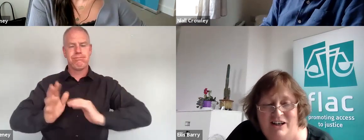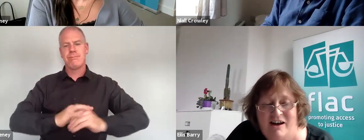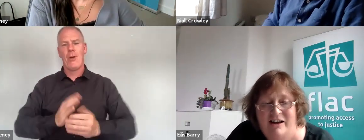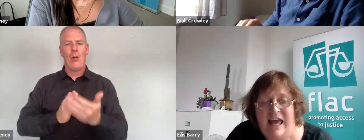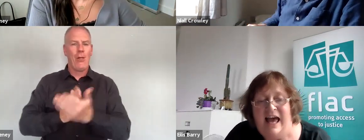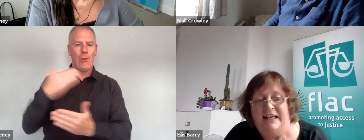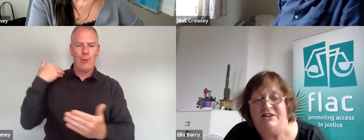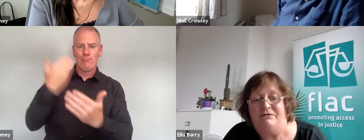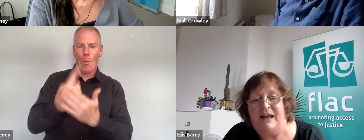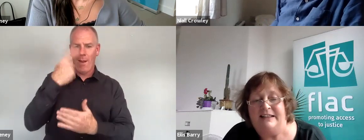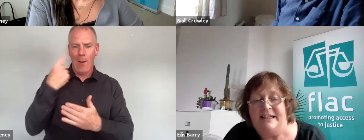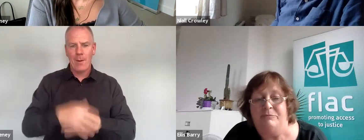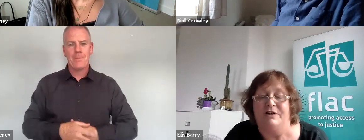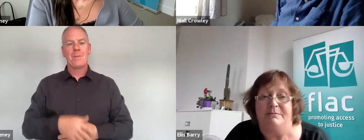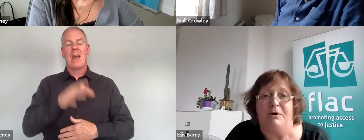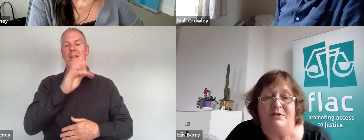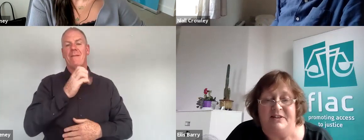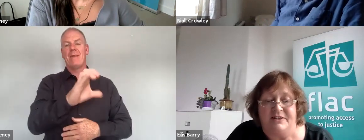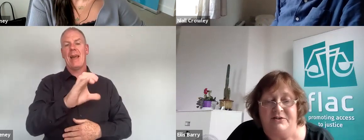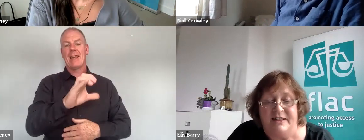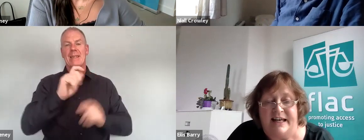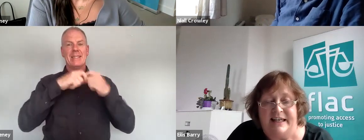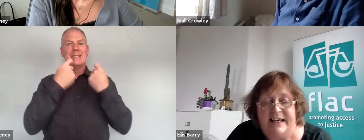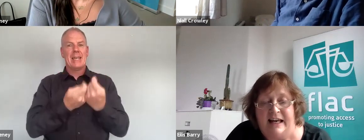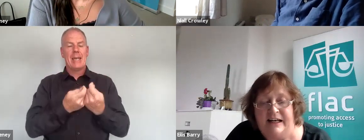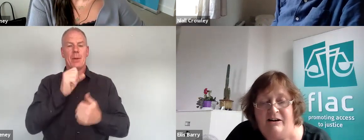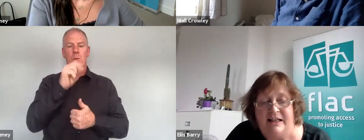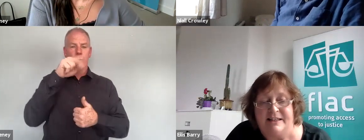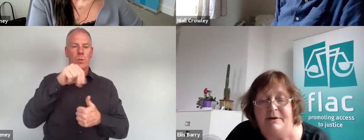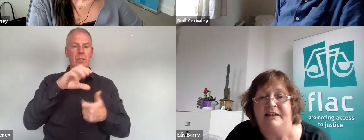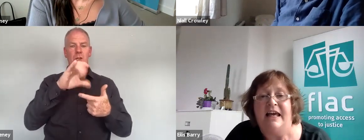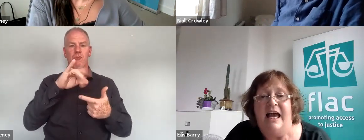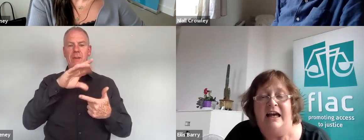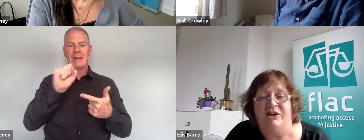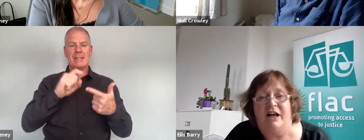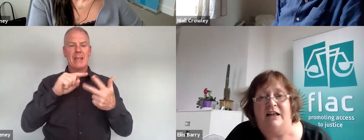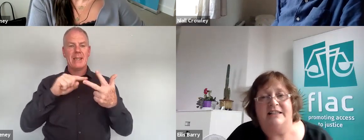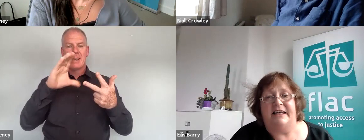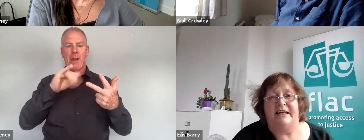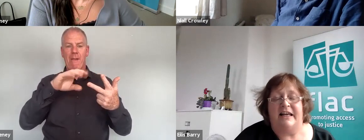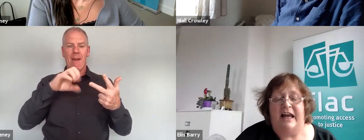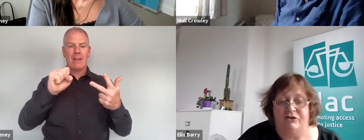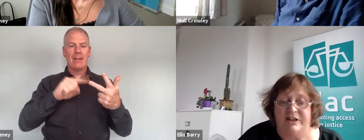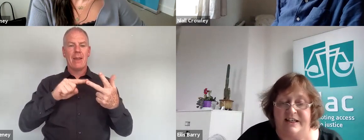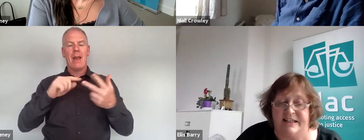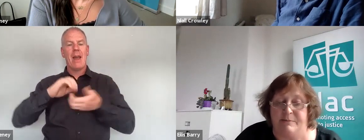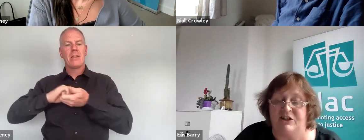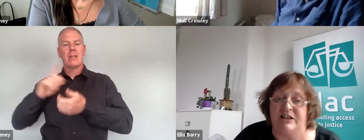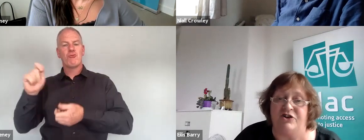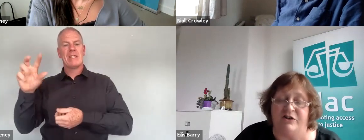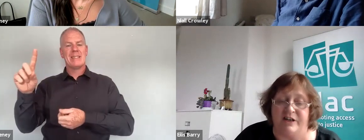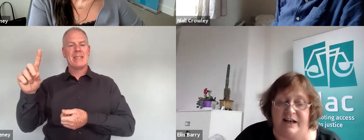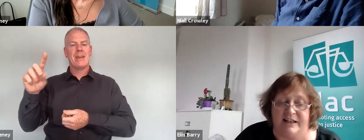all along and to the PLAC team Chris Bowes Susan Dennehy and Caroline Smith and our colleagues in Trinity